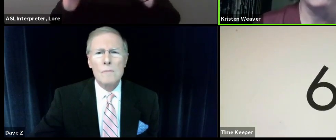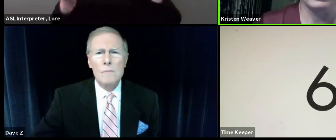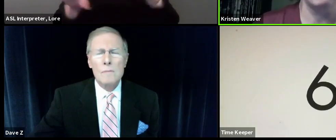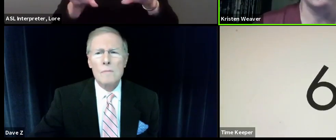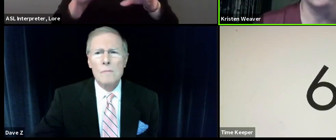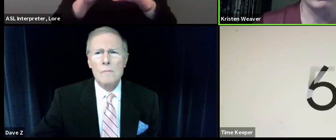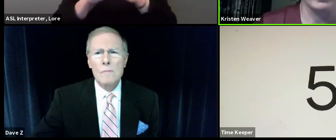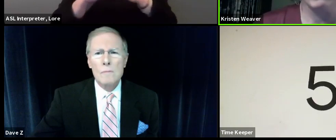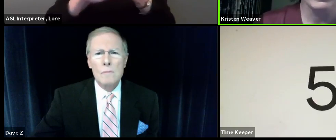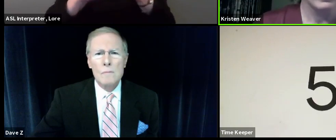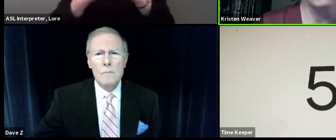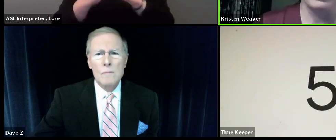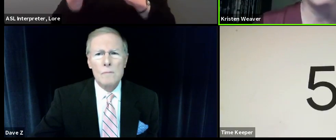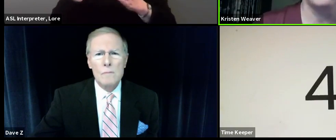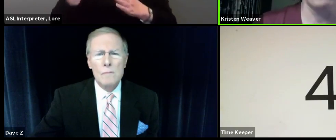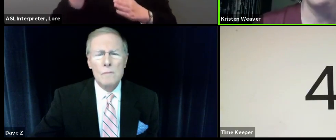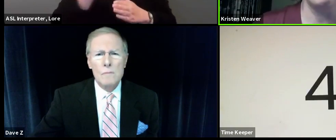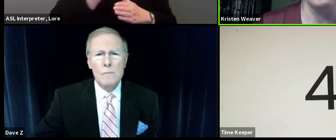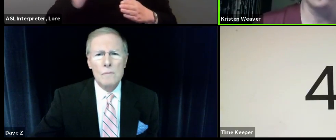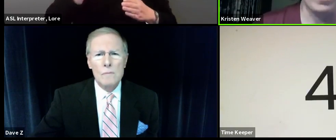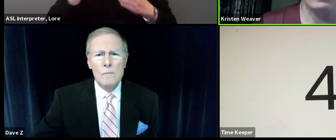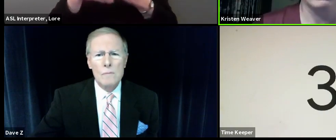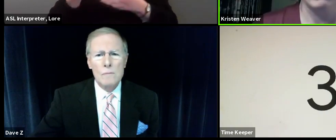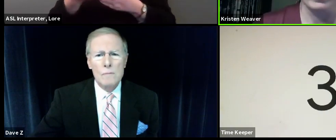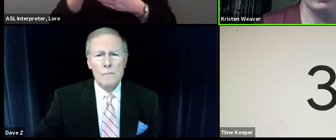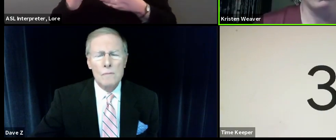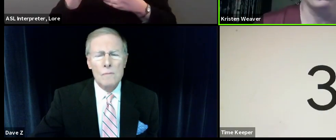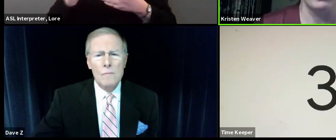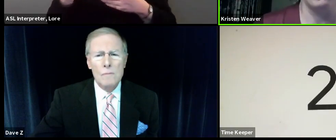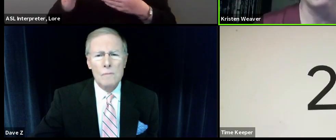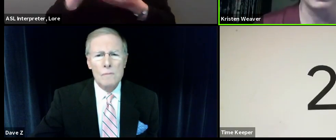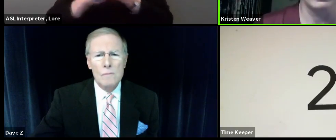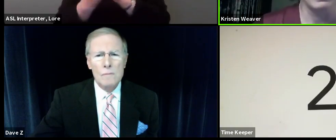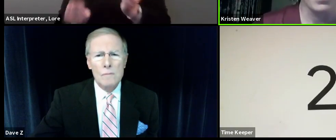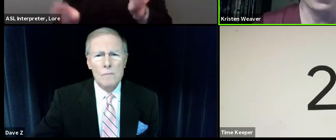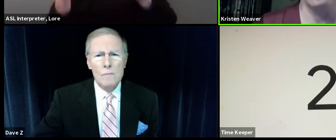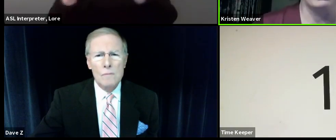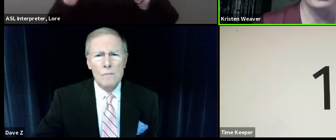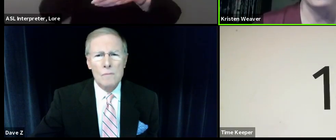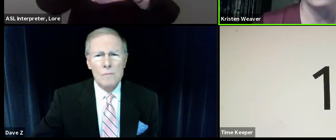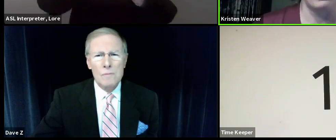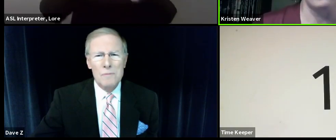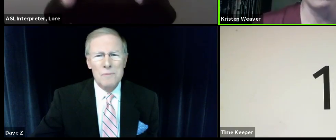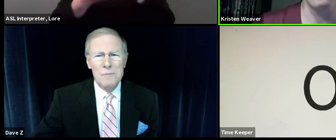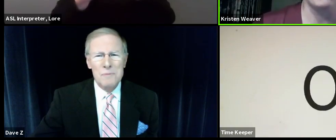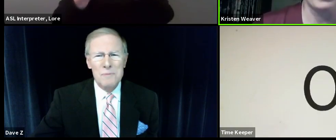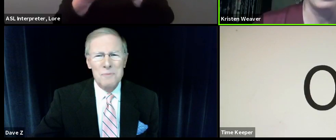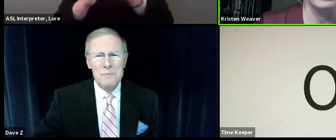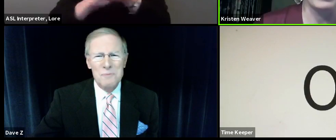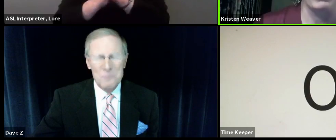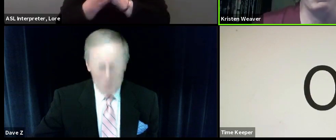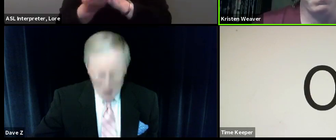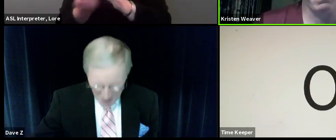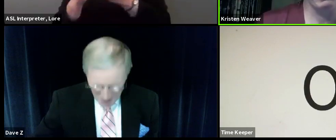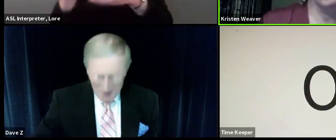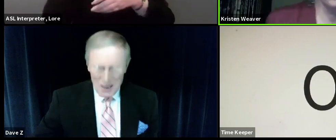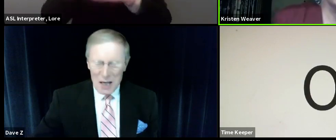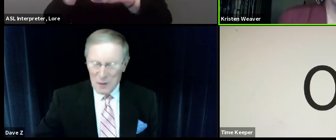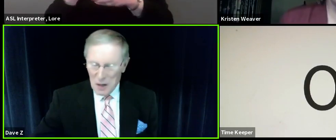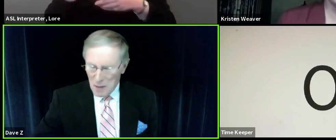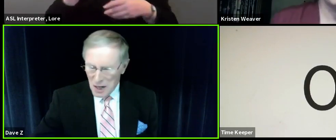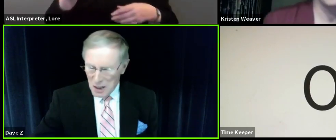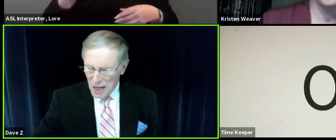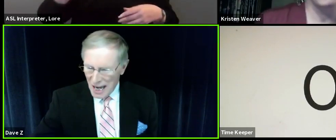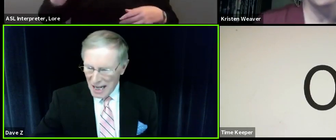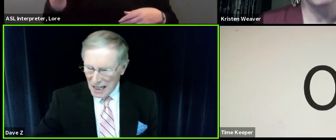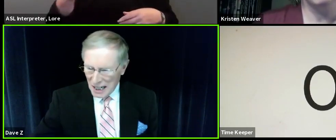and I see council as kind of the next step of being more active, and I hope you'll help me get there on November 2nd. Thank you. Thank